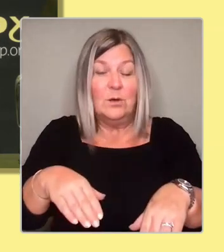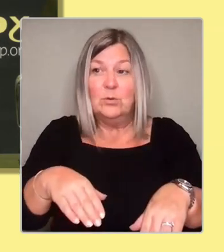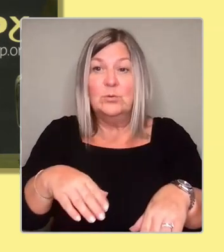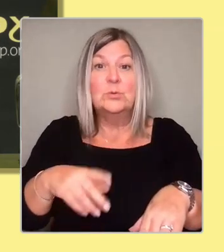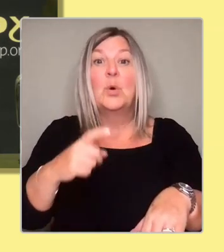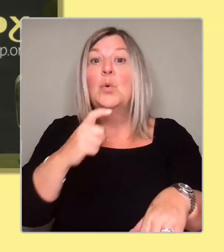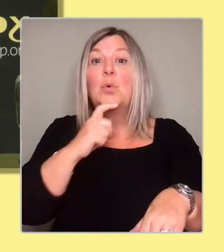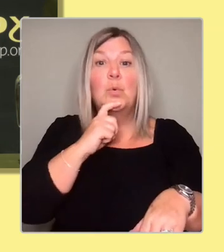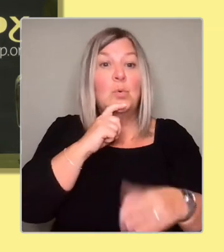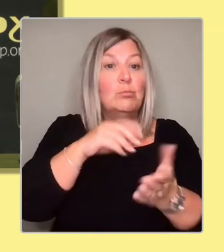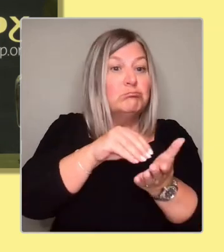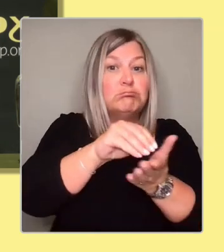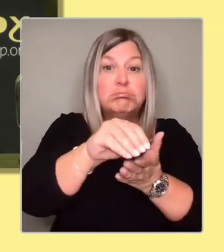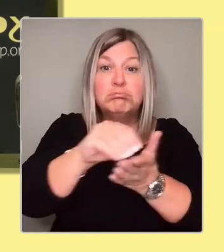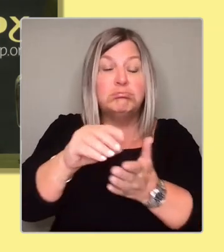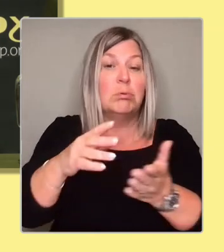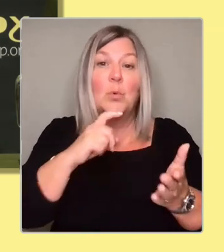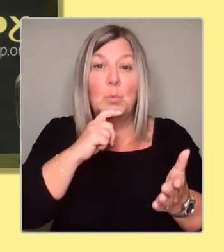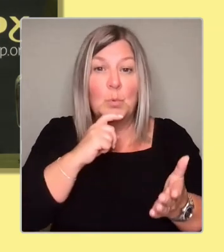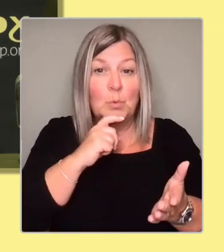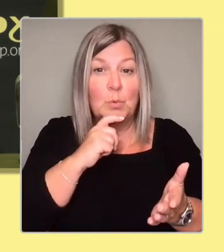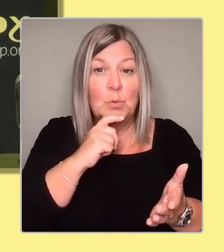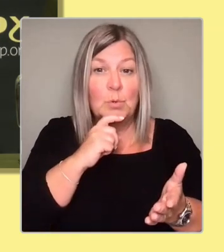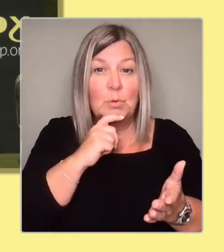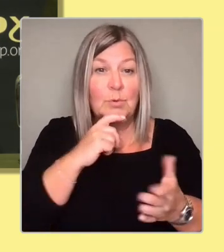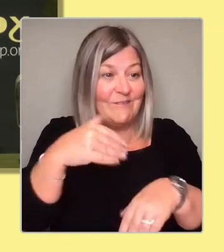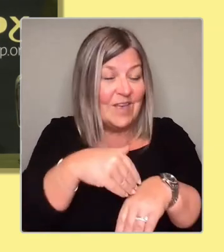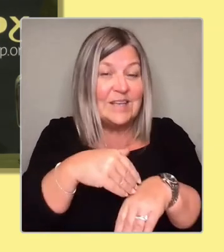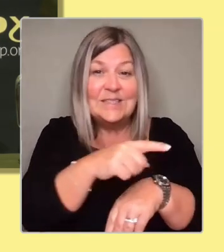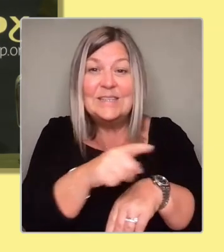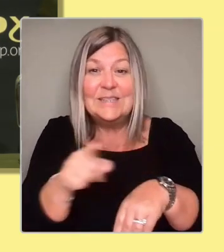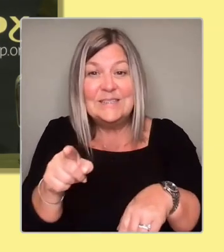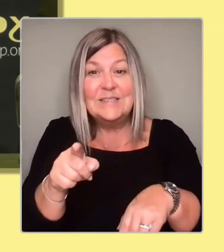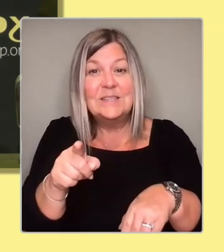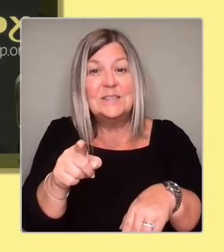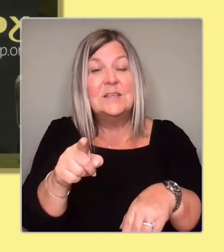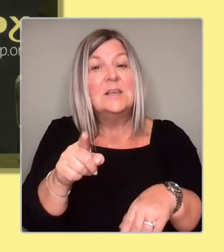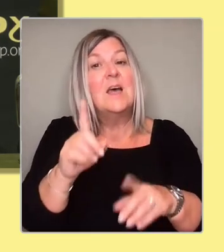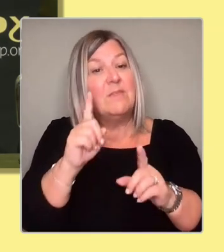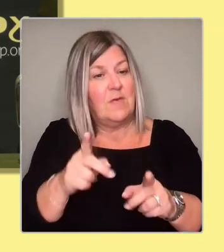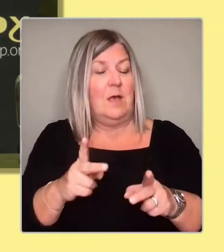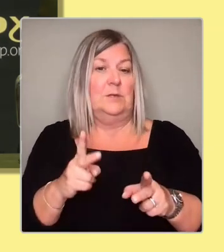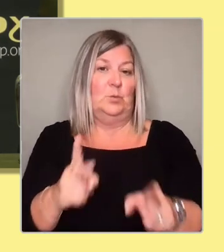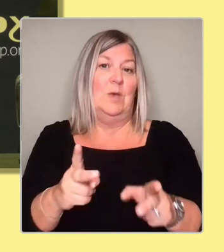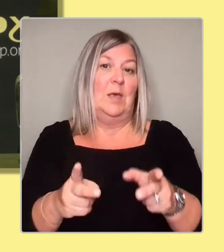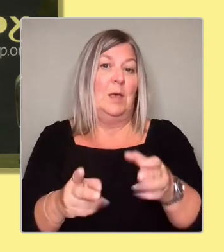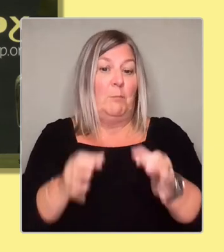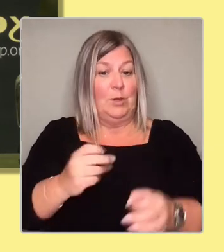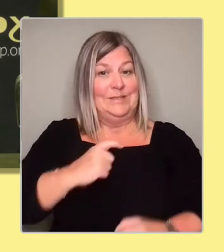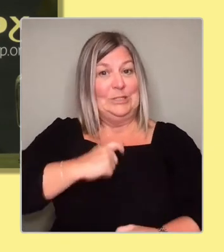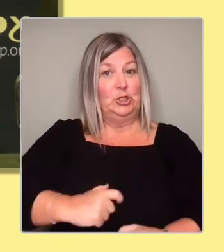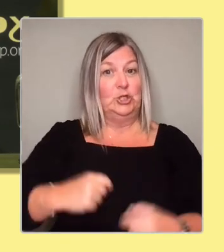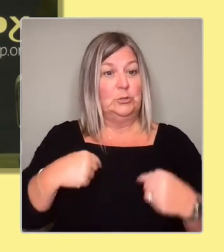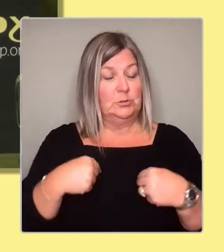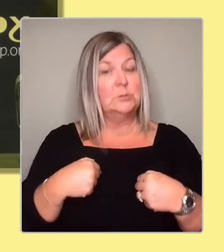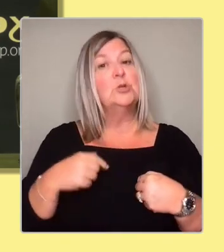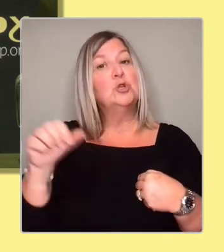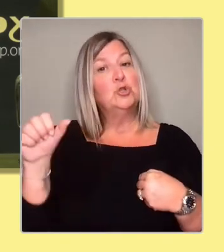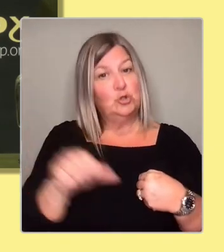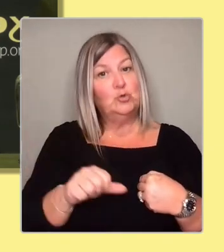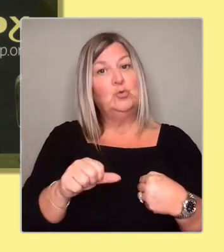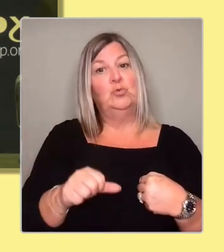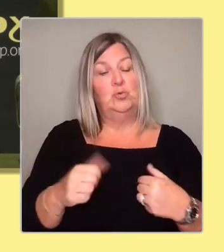how politicians should serve the people of their nation, irrespective of who they are,